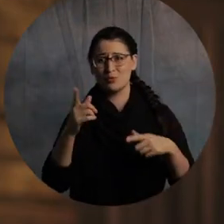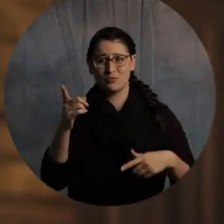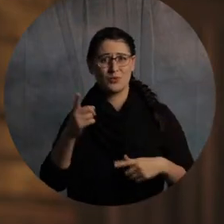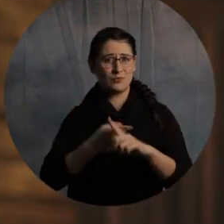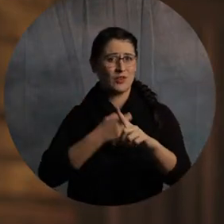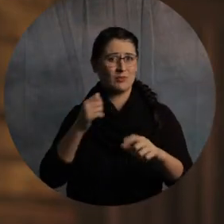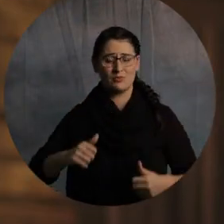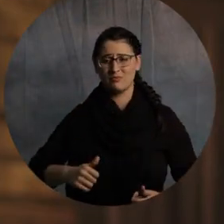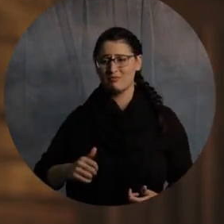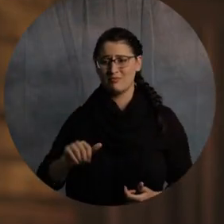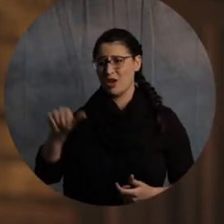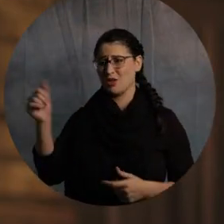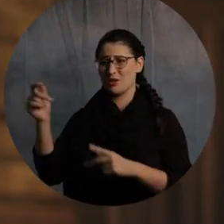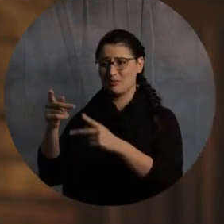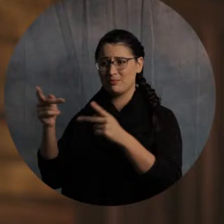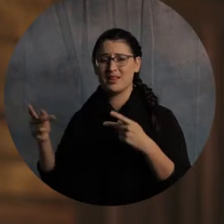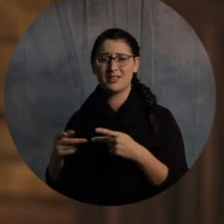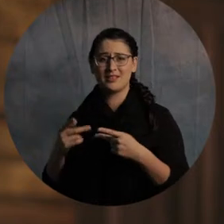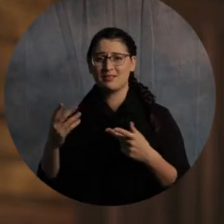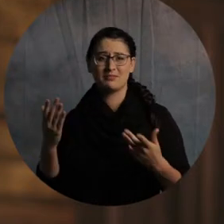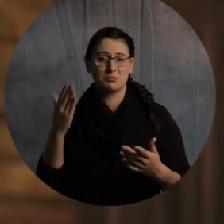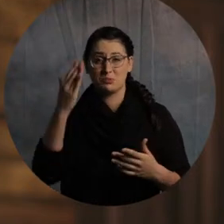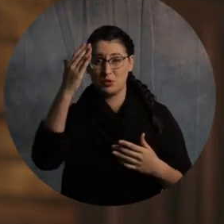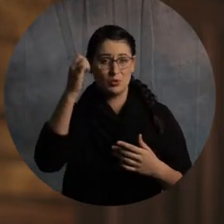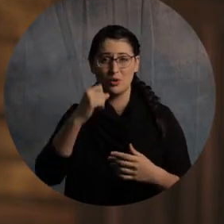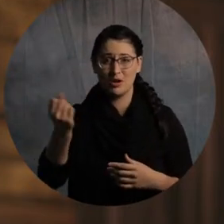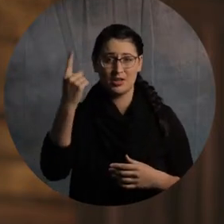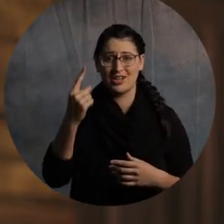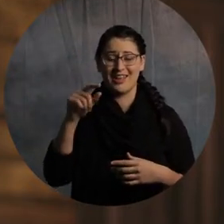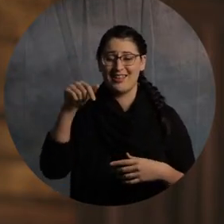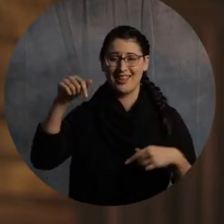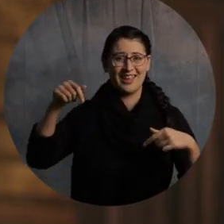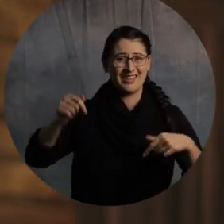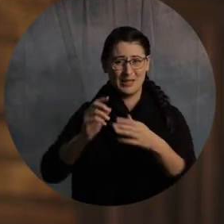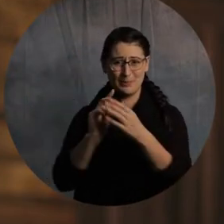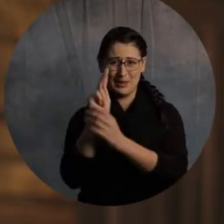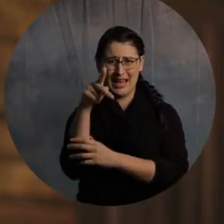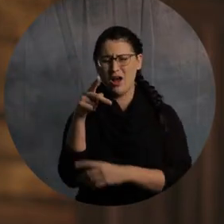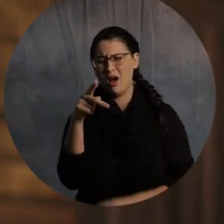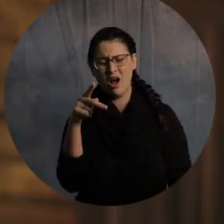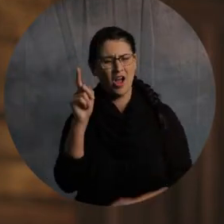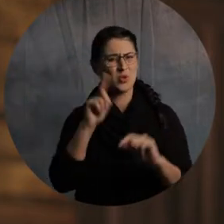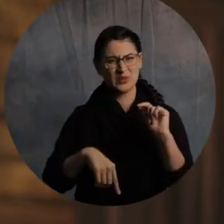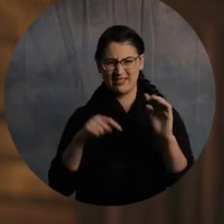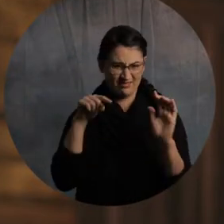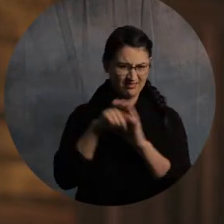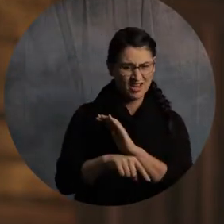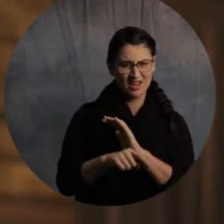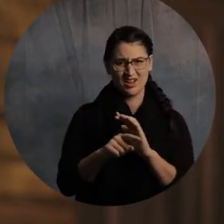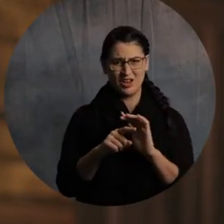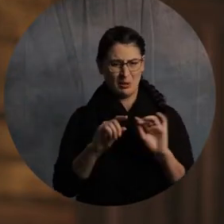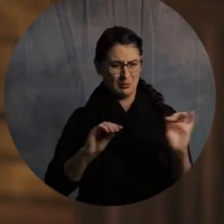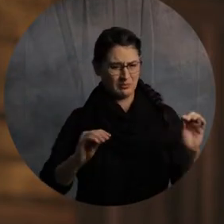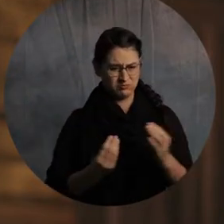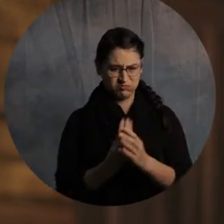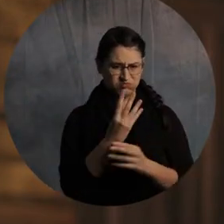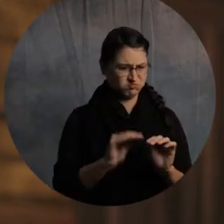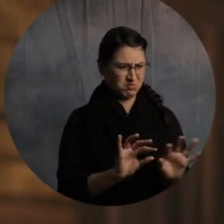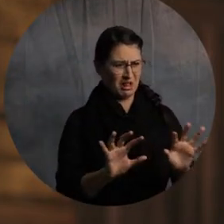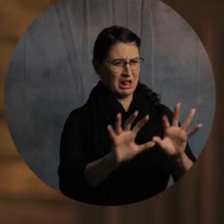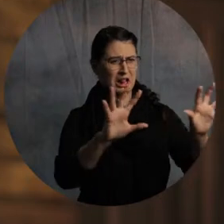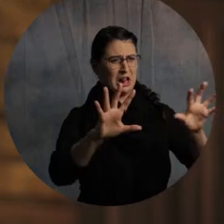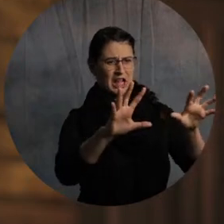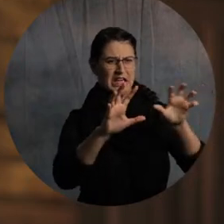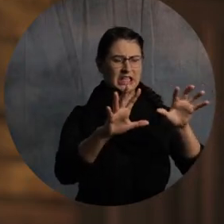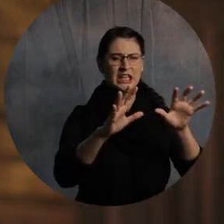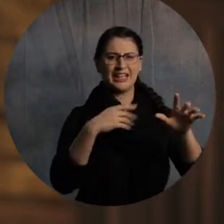how big of a plague kudzu is. You cannot kill this man. Jason, Blake Harris, maybe tried to kill that stuff in the back of his house two years. Spent